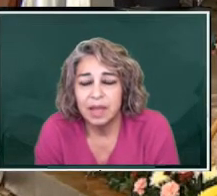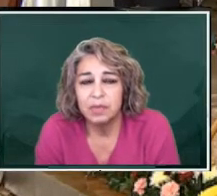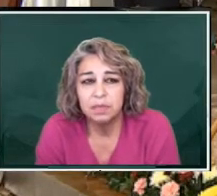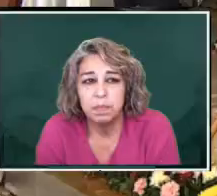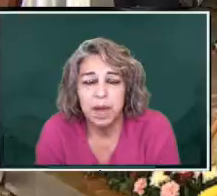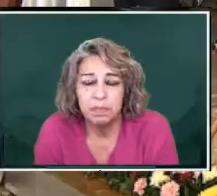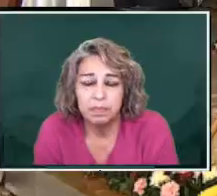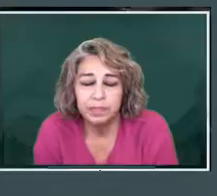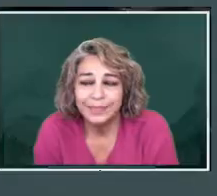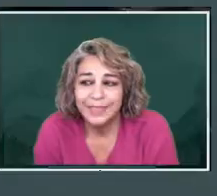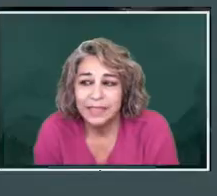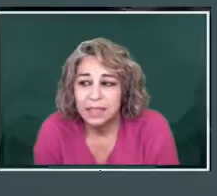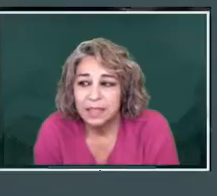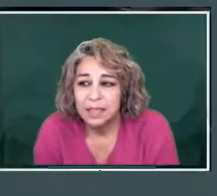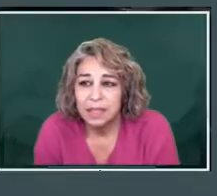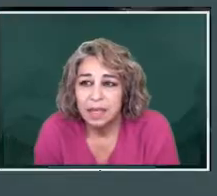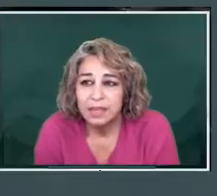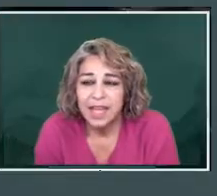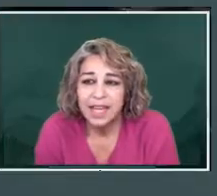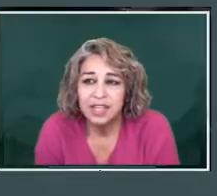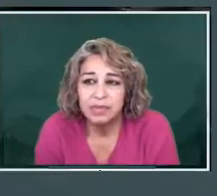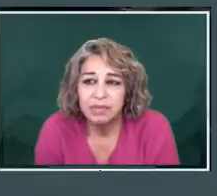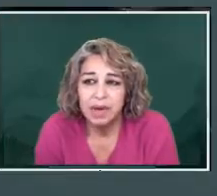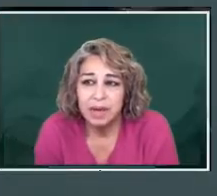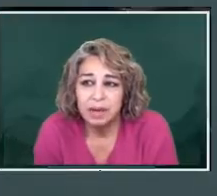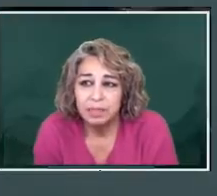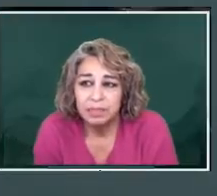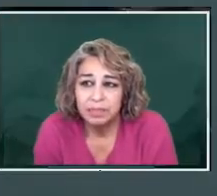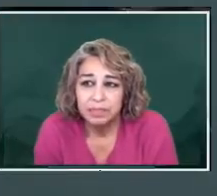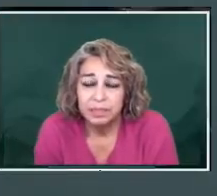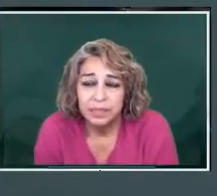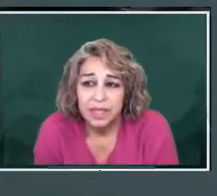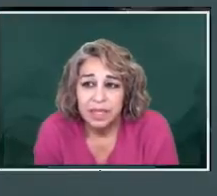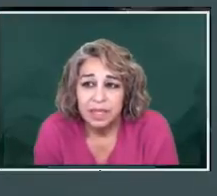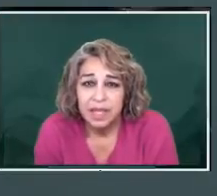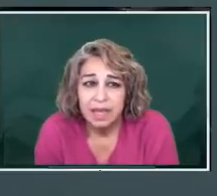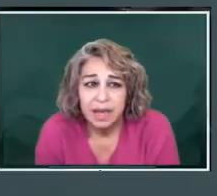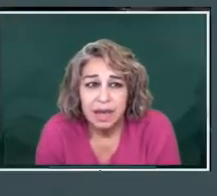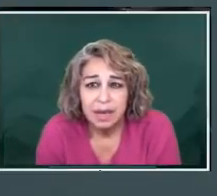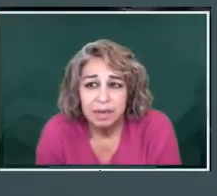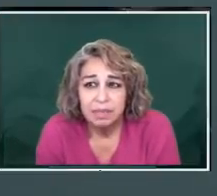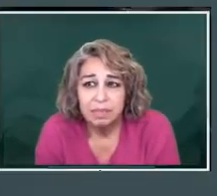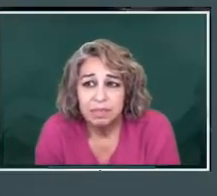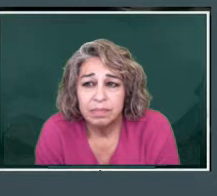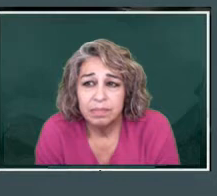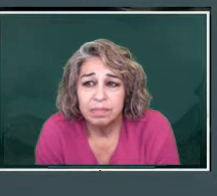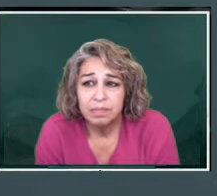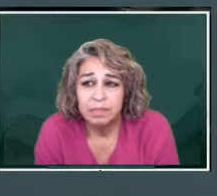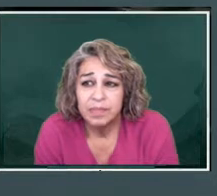They was, um, they had to, uh, they, uh,